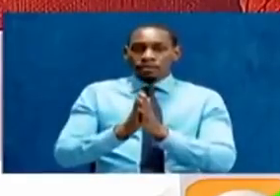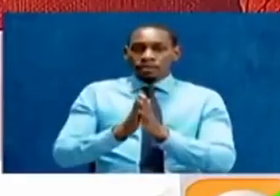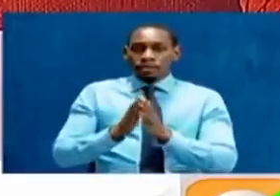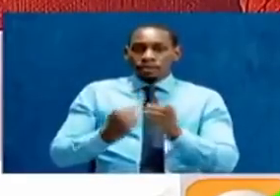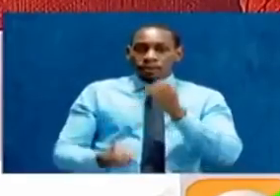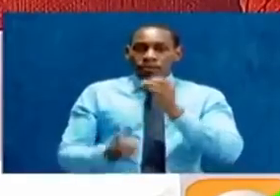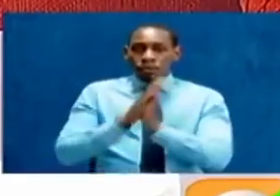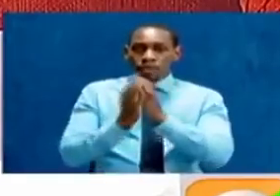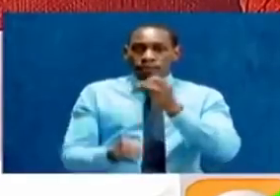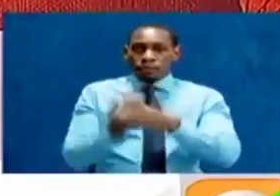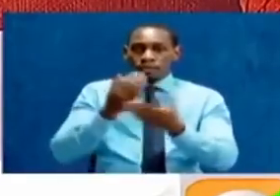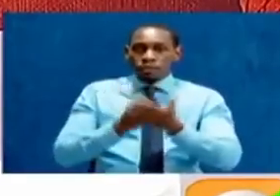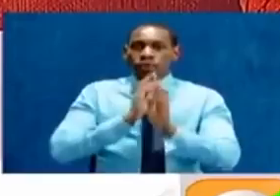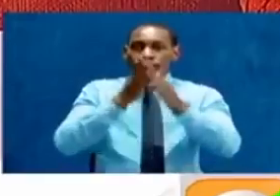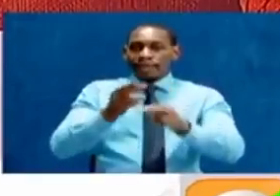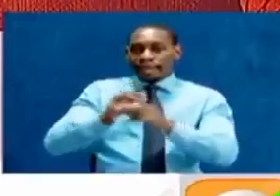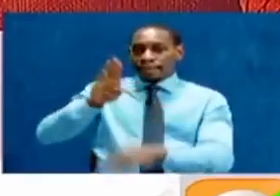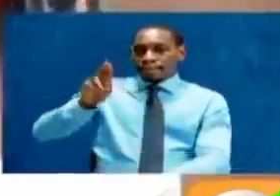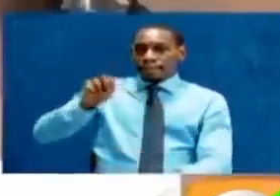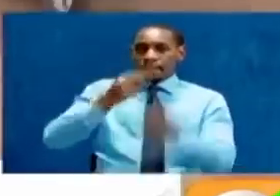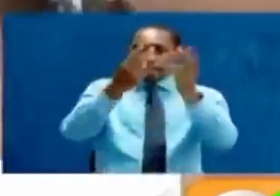was produced by Ben Kirui. Take a look.